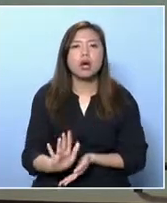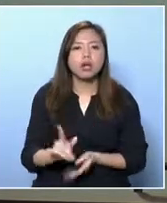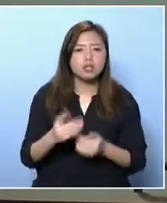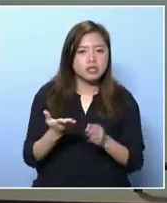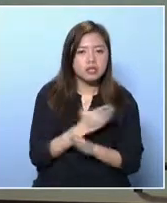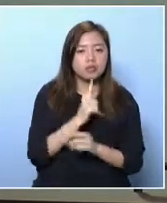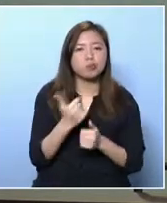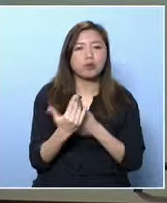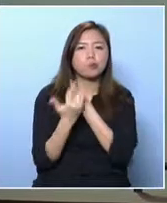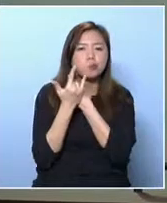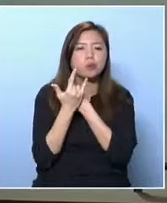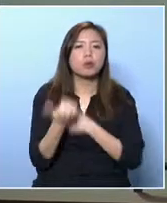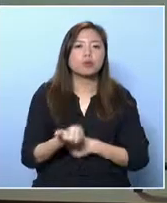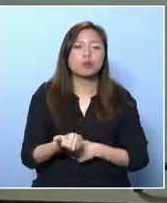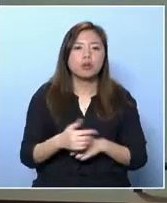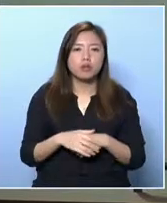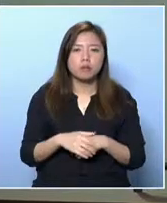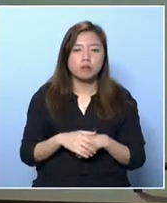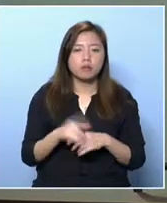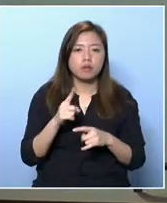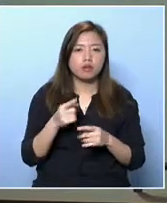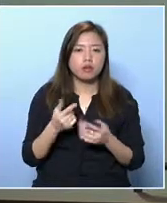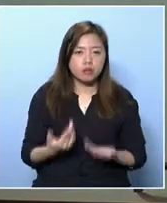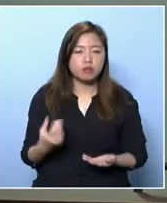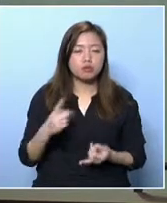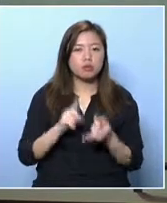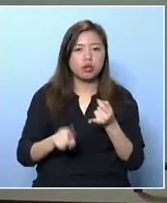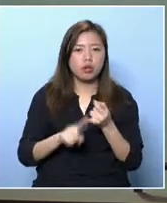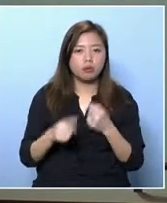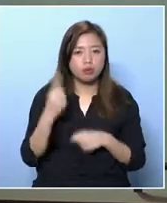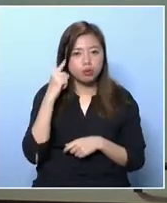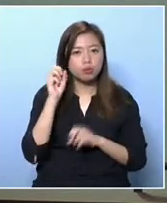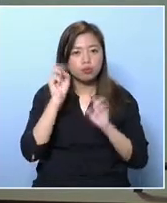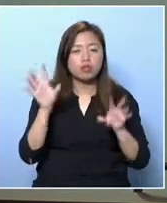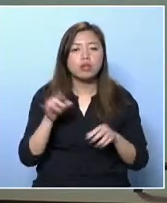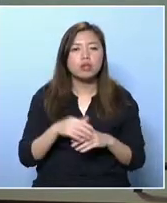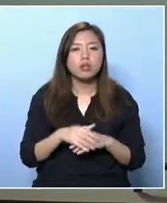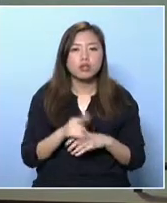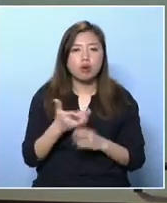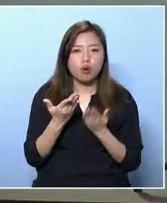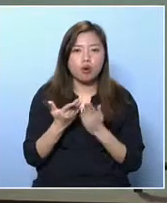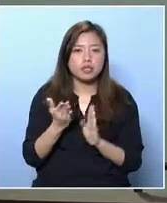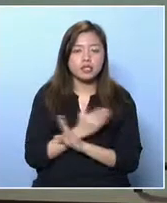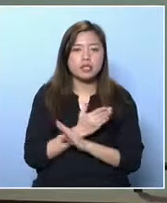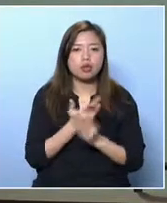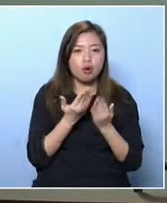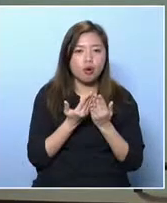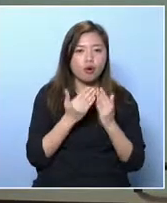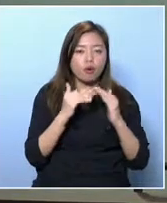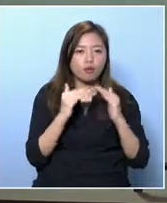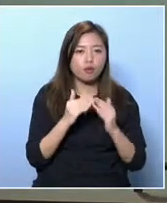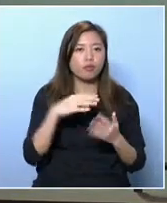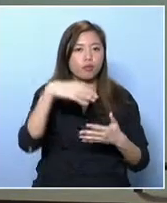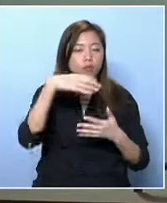to treat tooth decay or to receive canal root treatment.